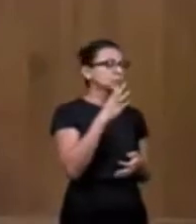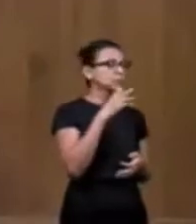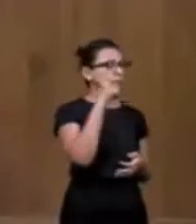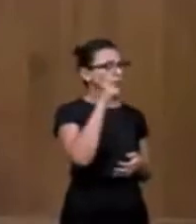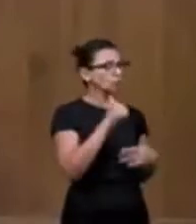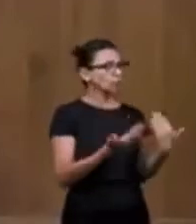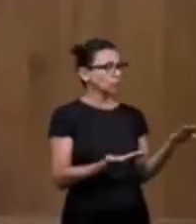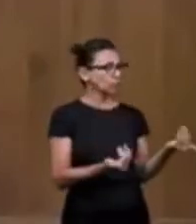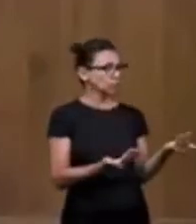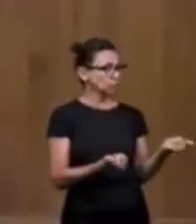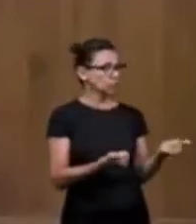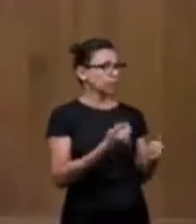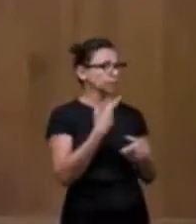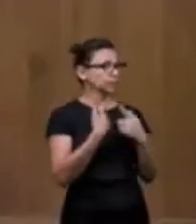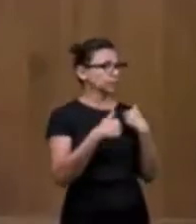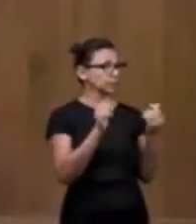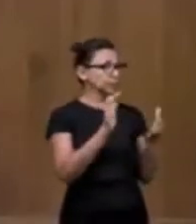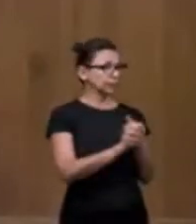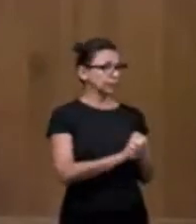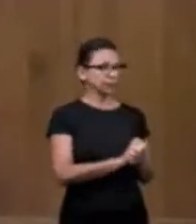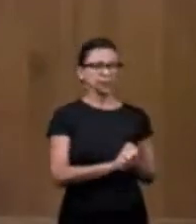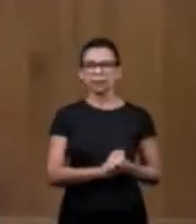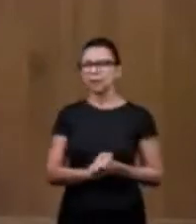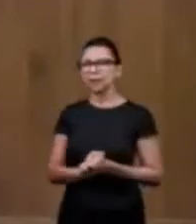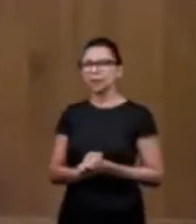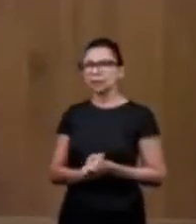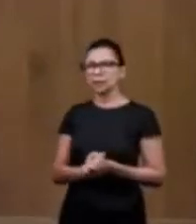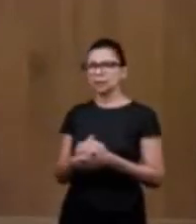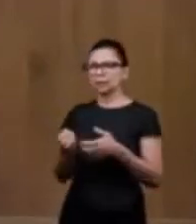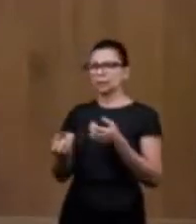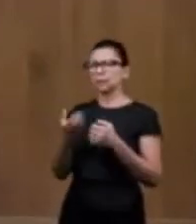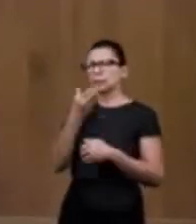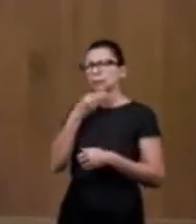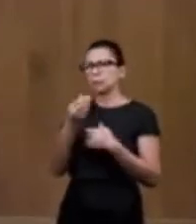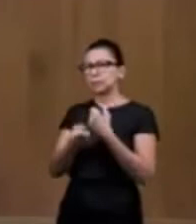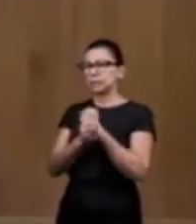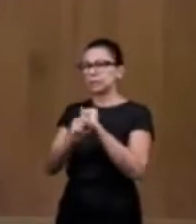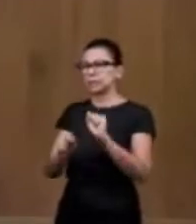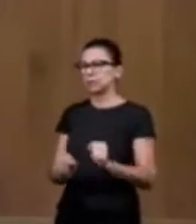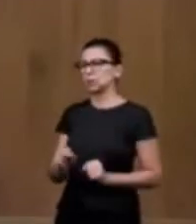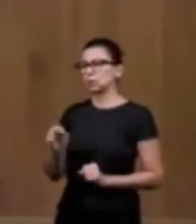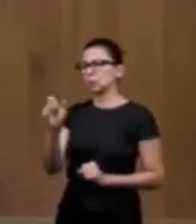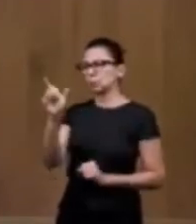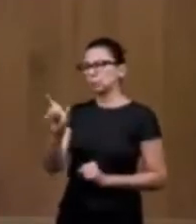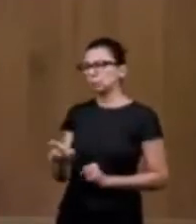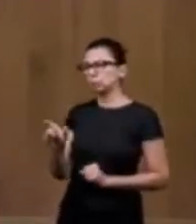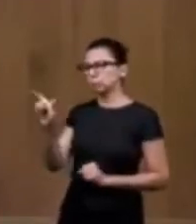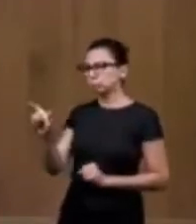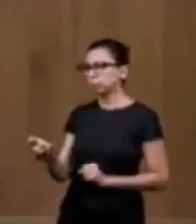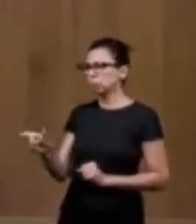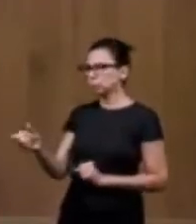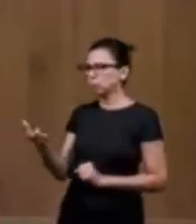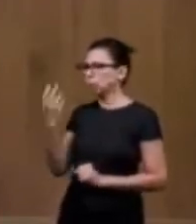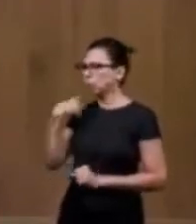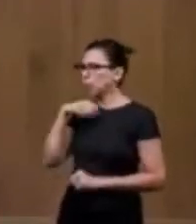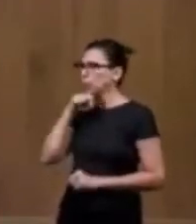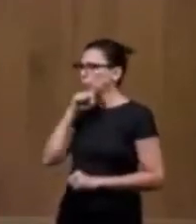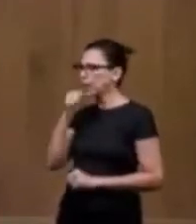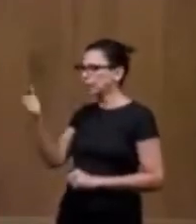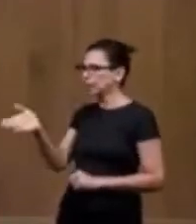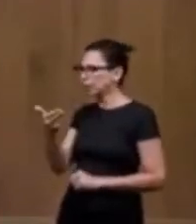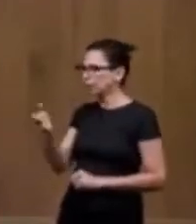he told his parents to go there to meet his bride and as they were going